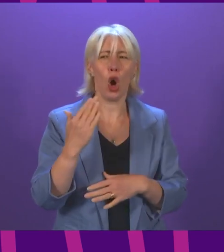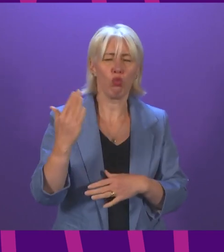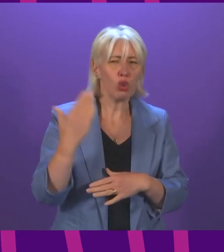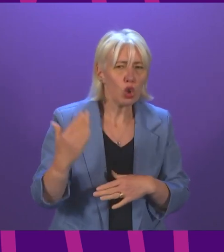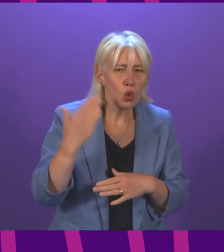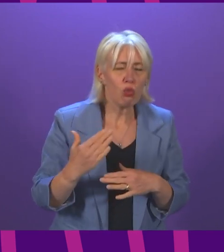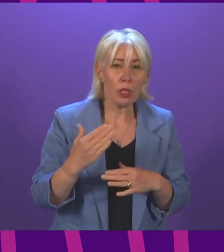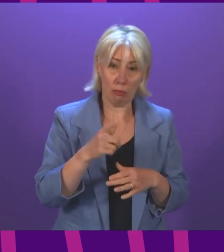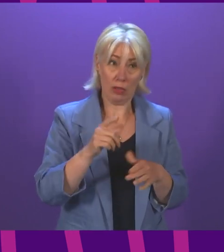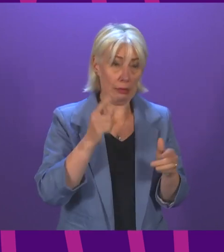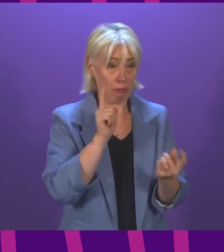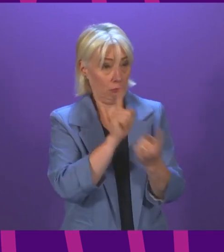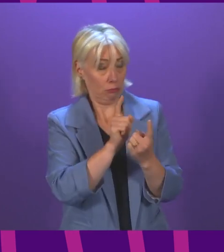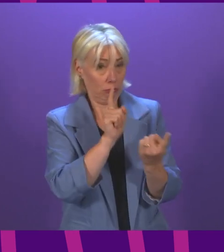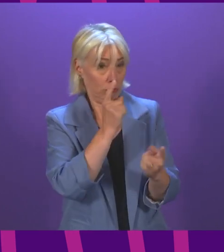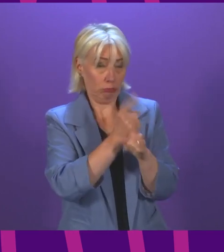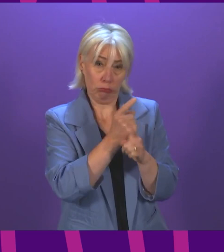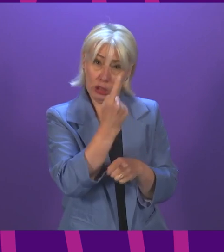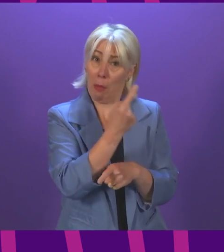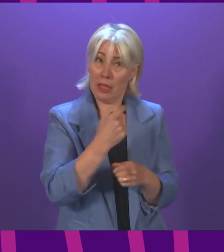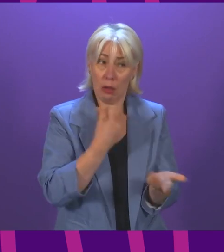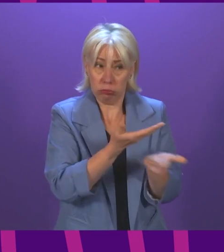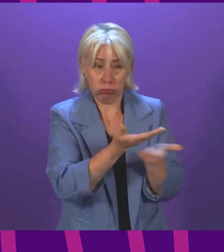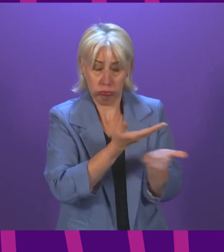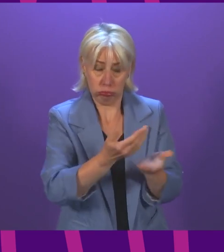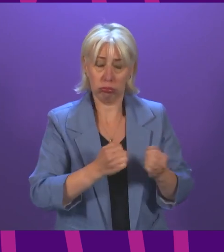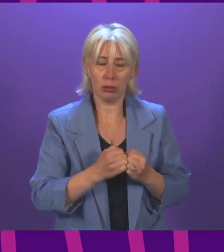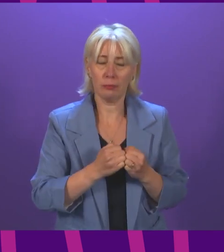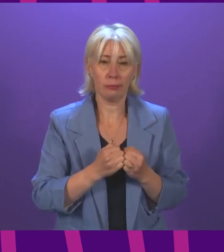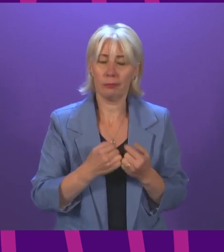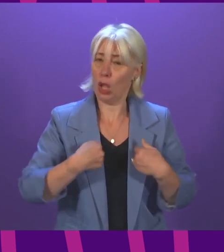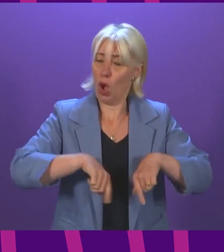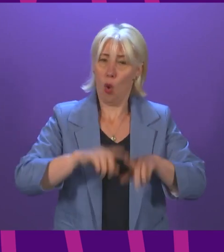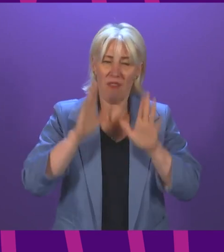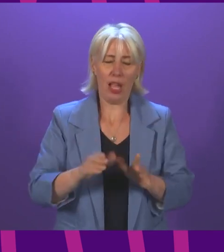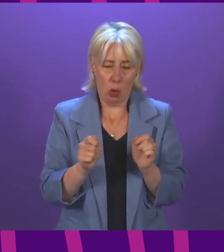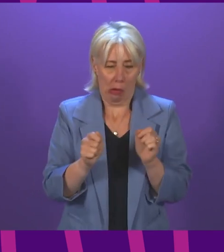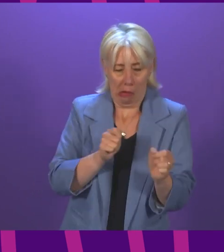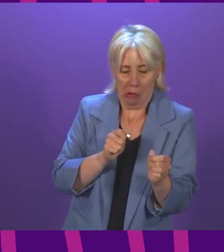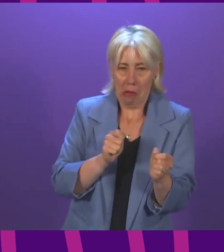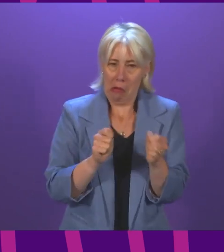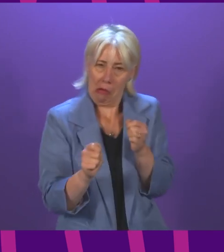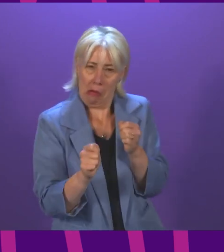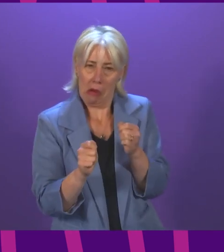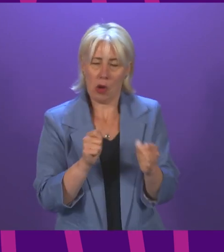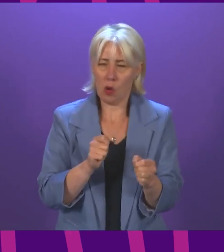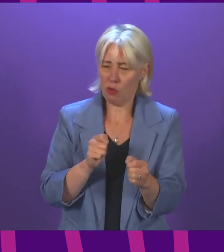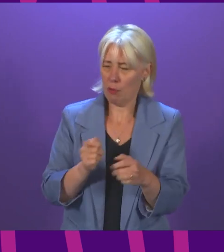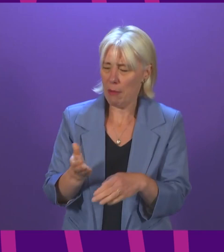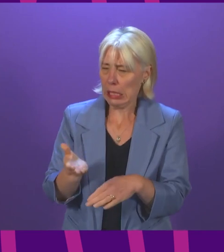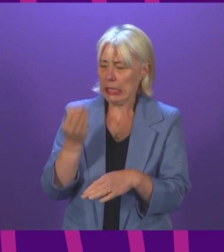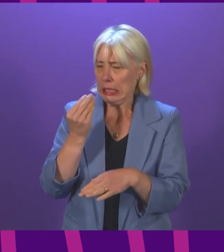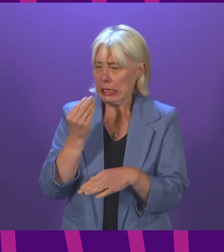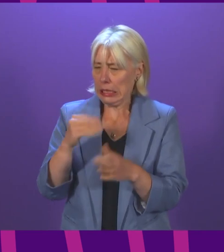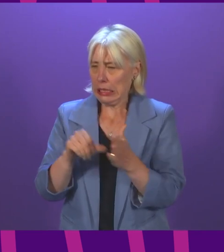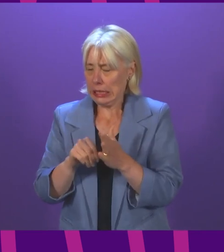to discuss the benefits with you. We have continuously adapted our vaccination programme and incorporated lessons learned into